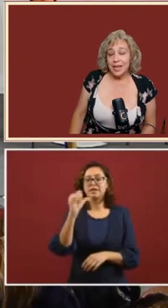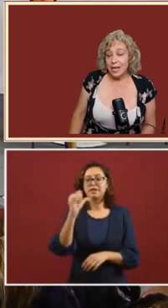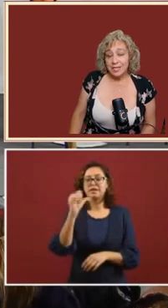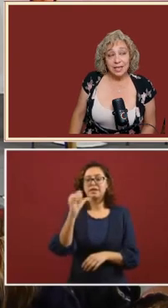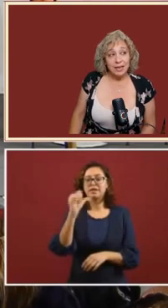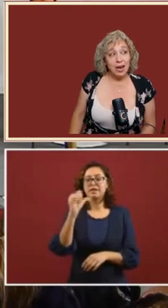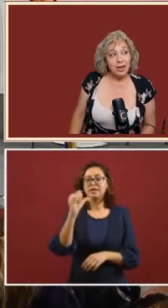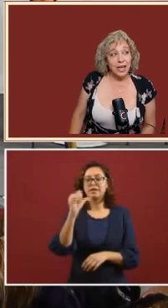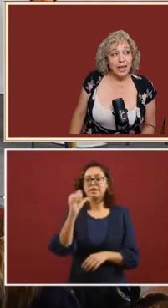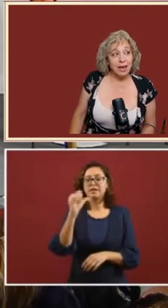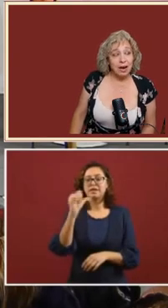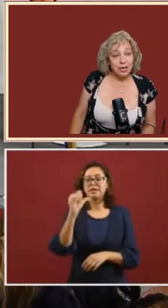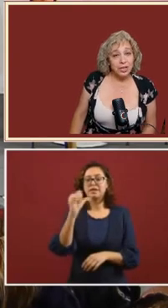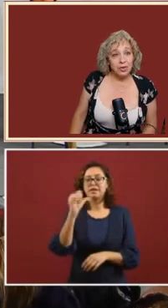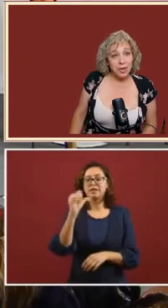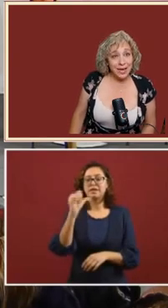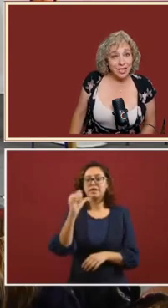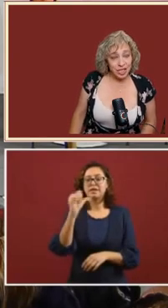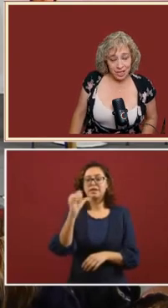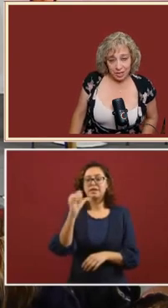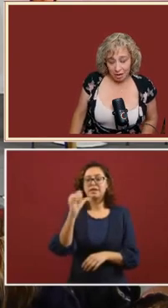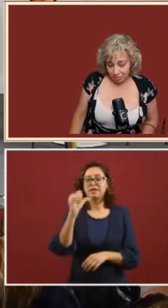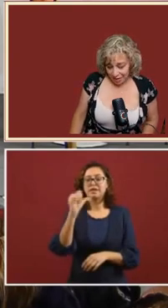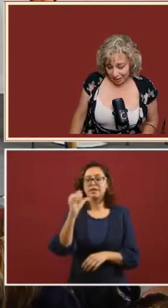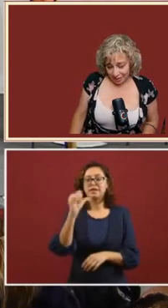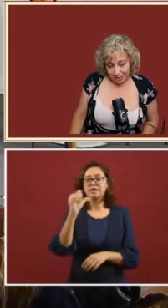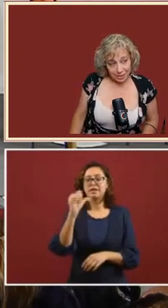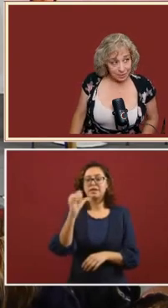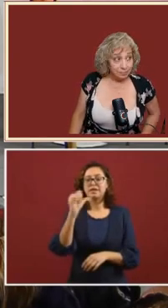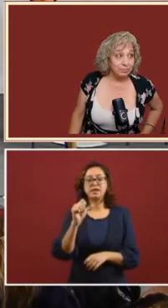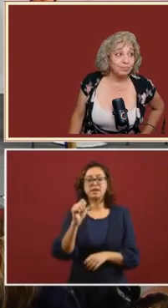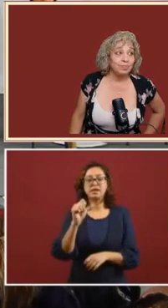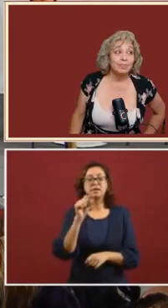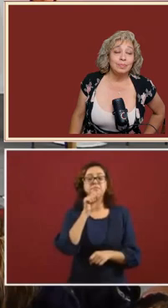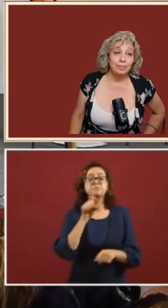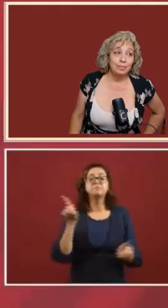It is not a condonation of taxes.